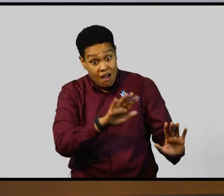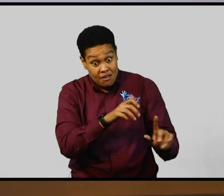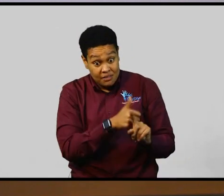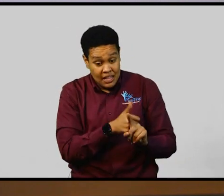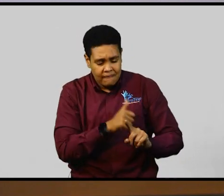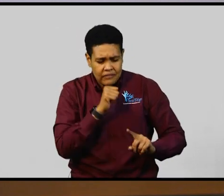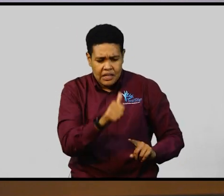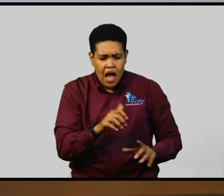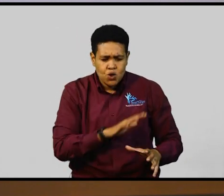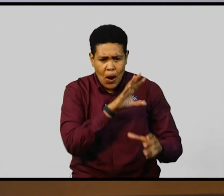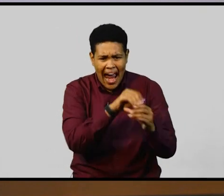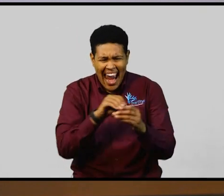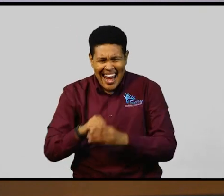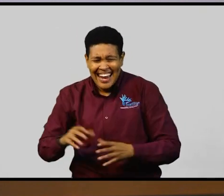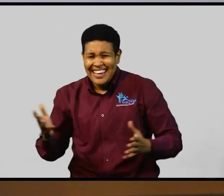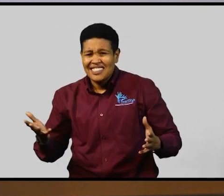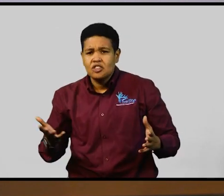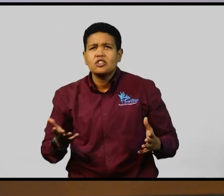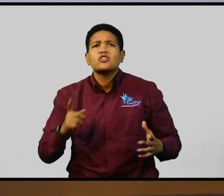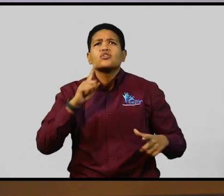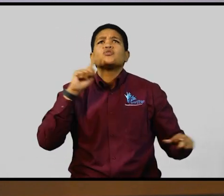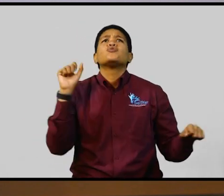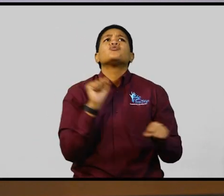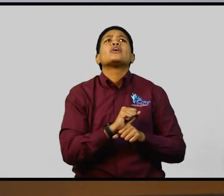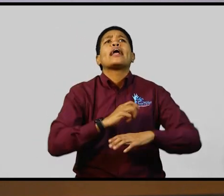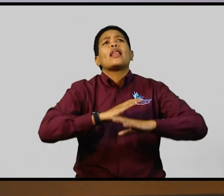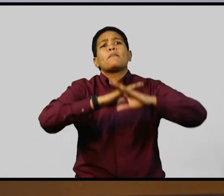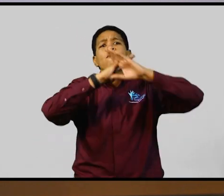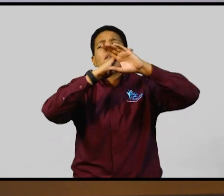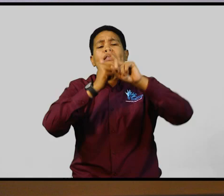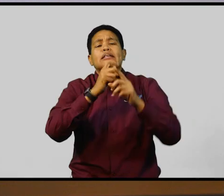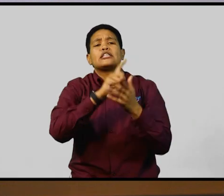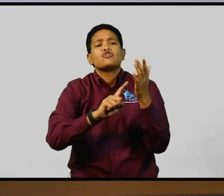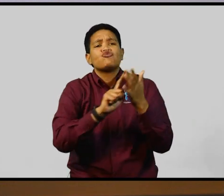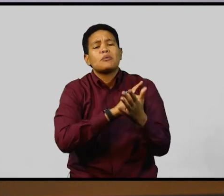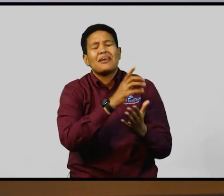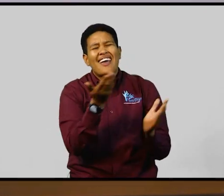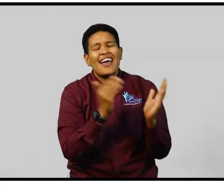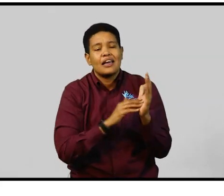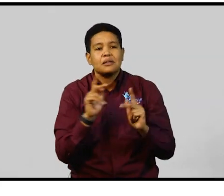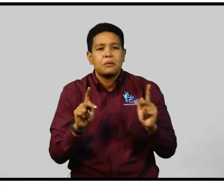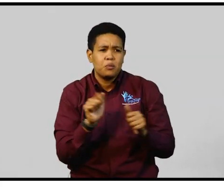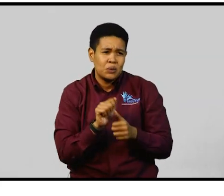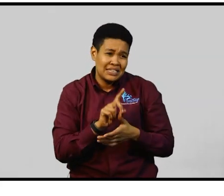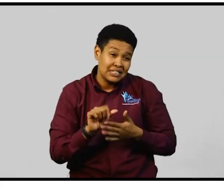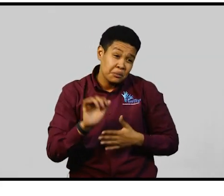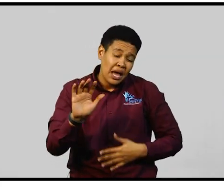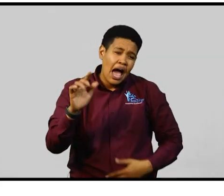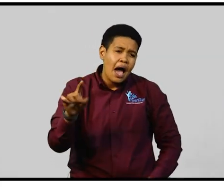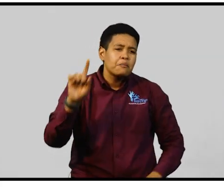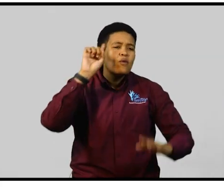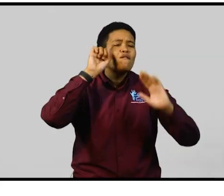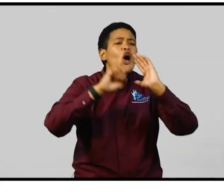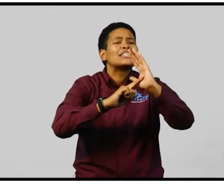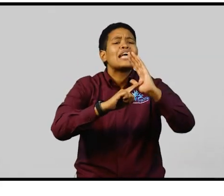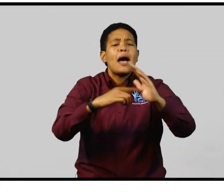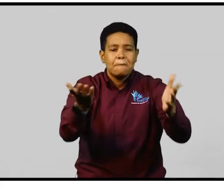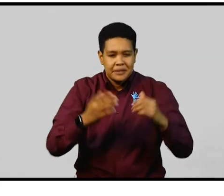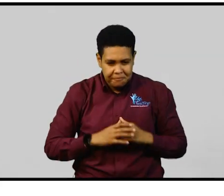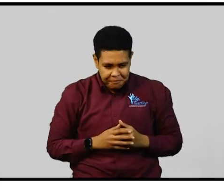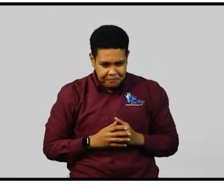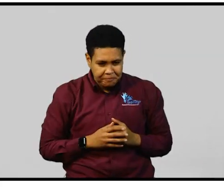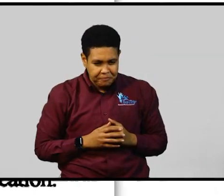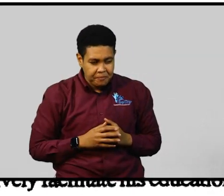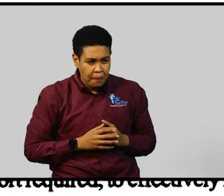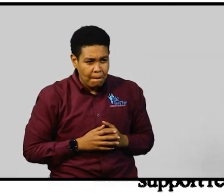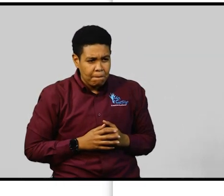engage in in order to prevent discrimination against persons with disabilities. So, for example, it spells out the